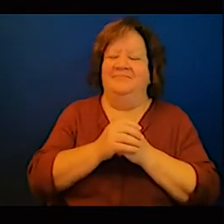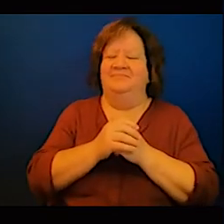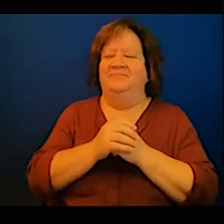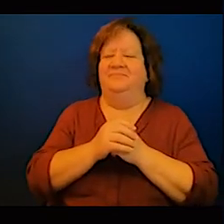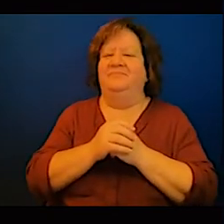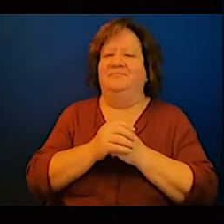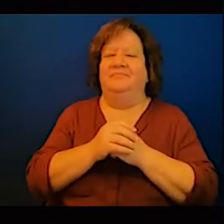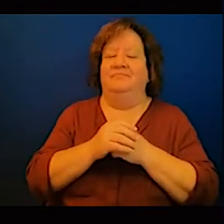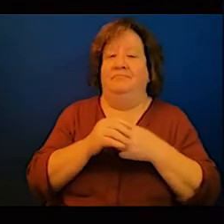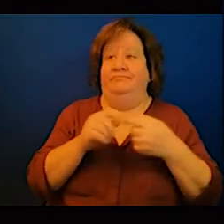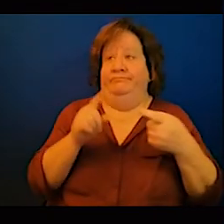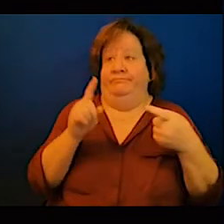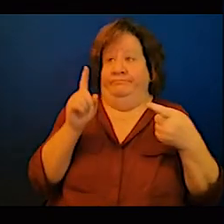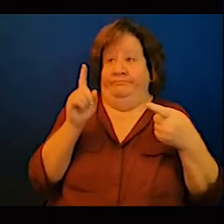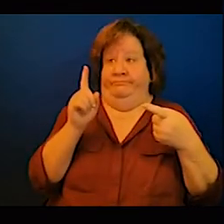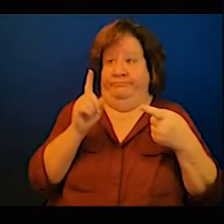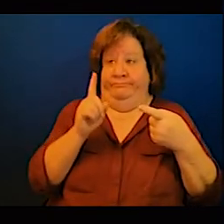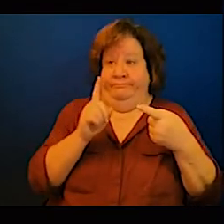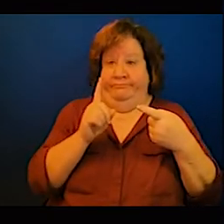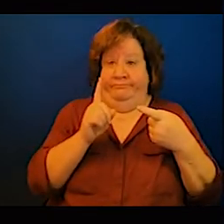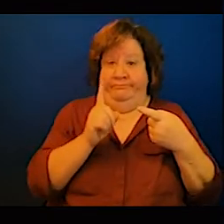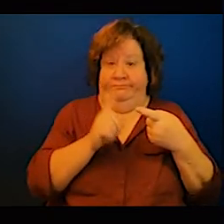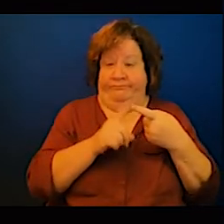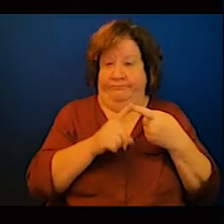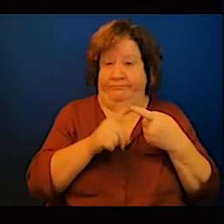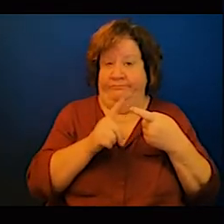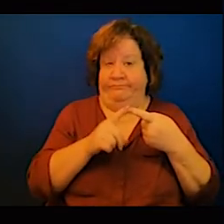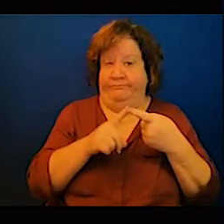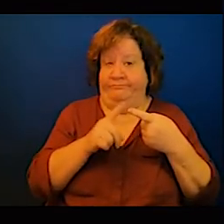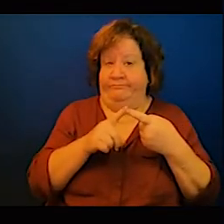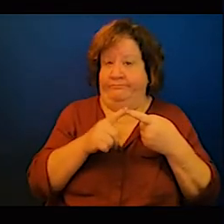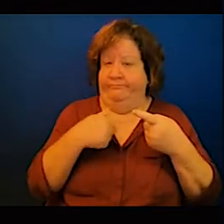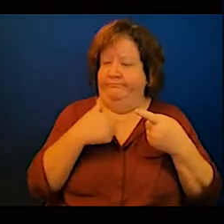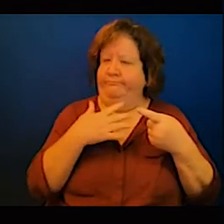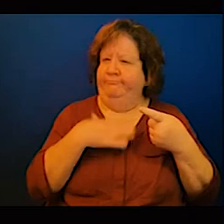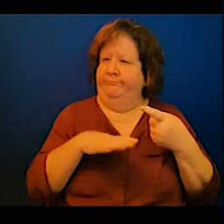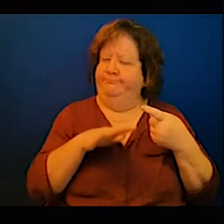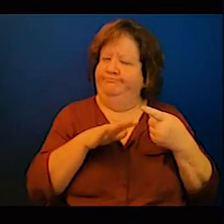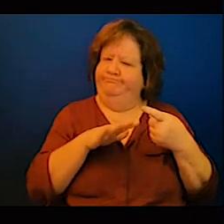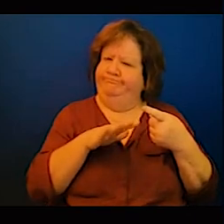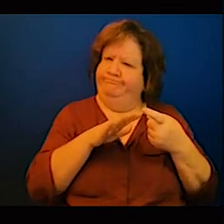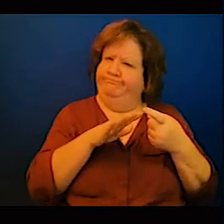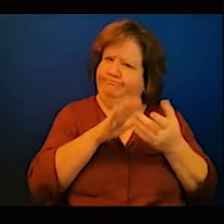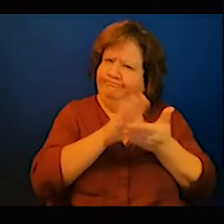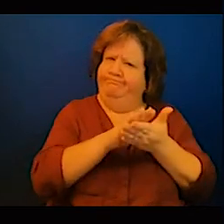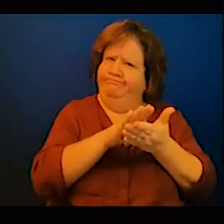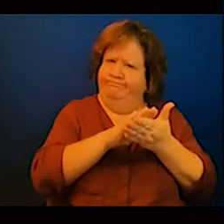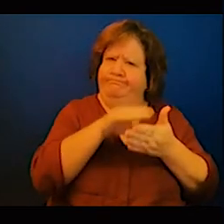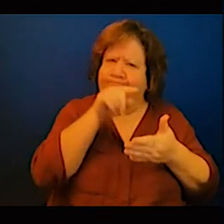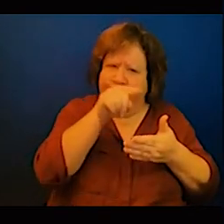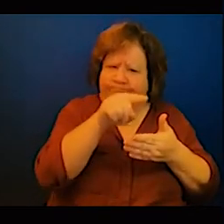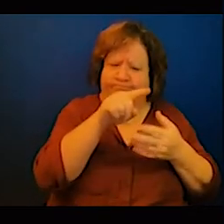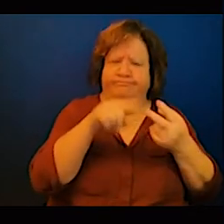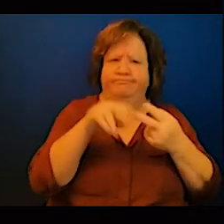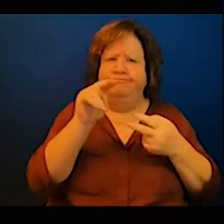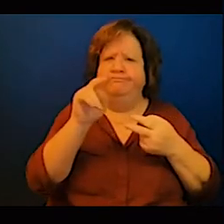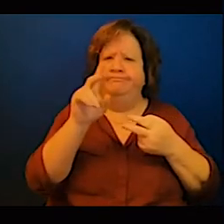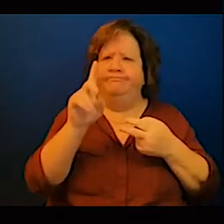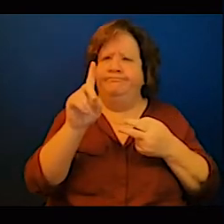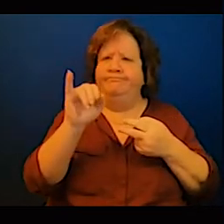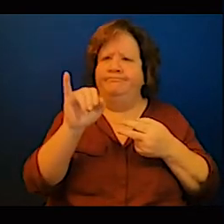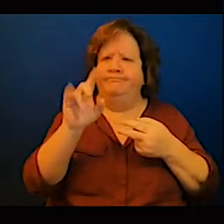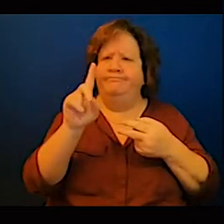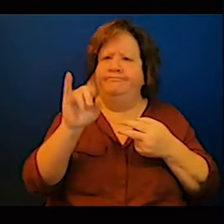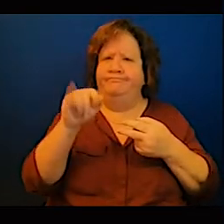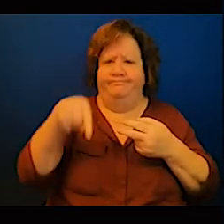on this and really bringing us together networking and we get to know we get to get virtual friends